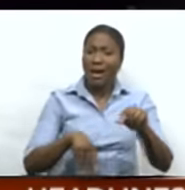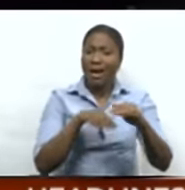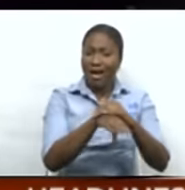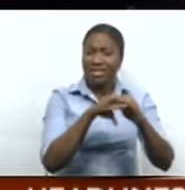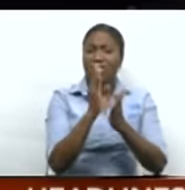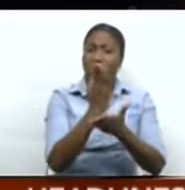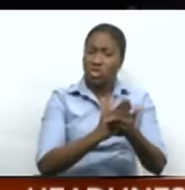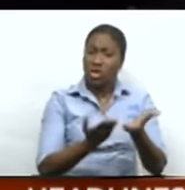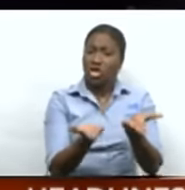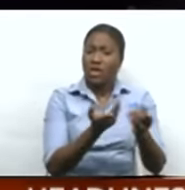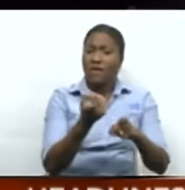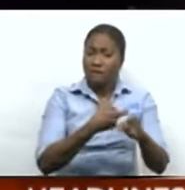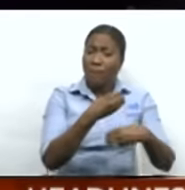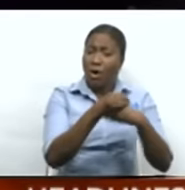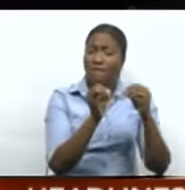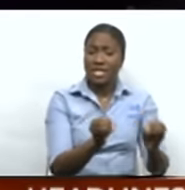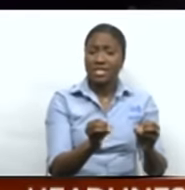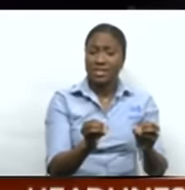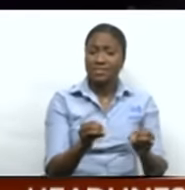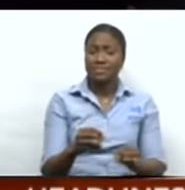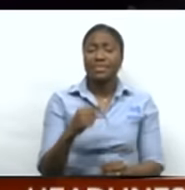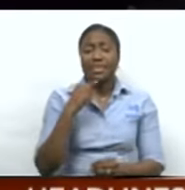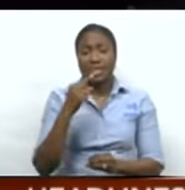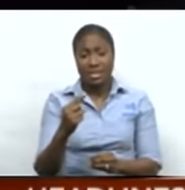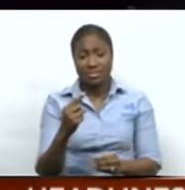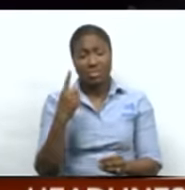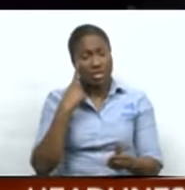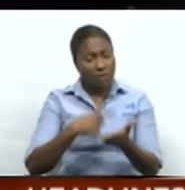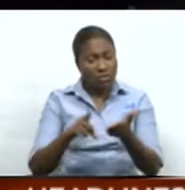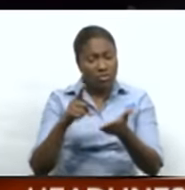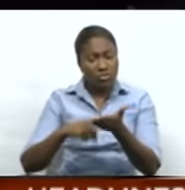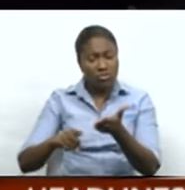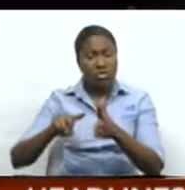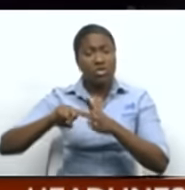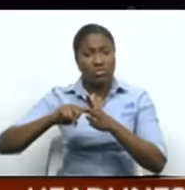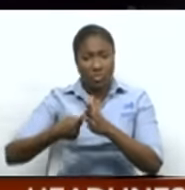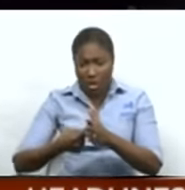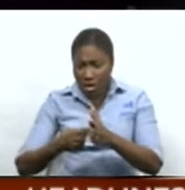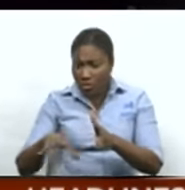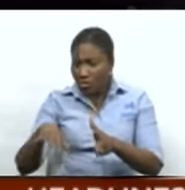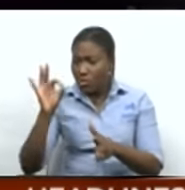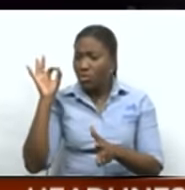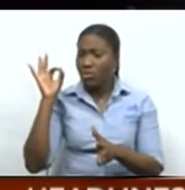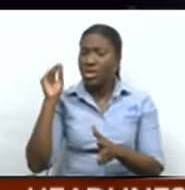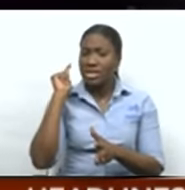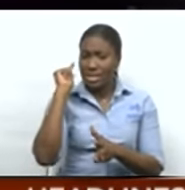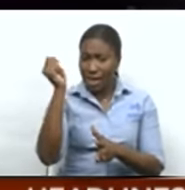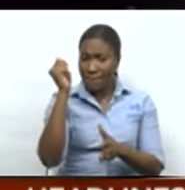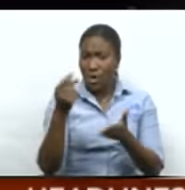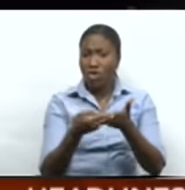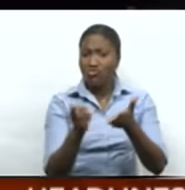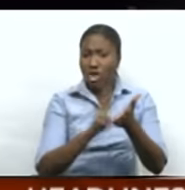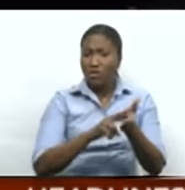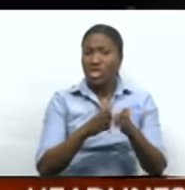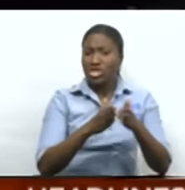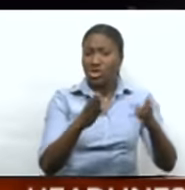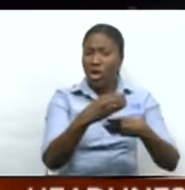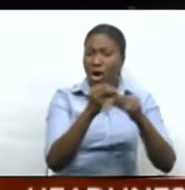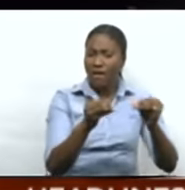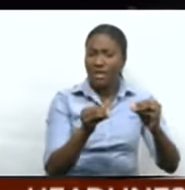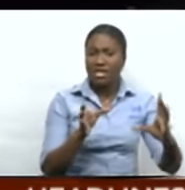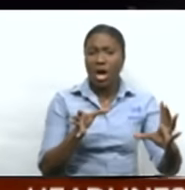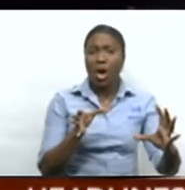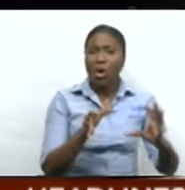access services from the office. Augustine said an investigation launched by him revealed that the Tobago Registrar General's office was locked